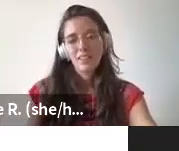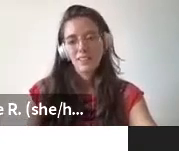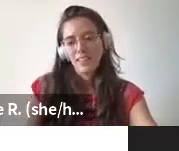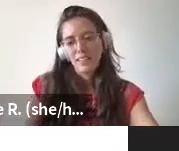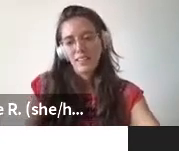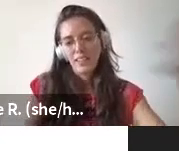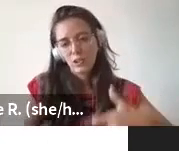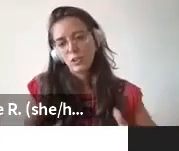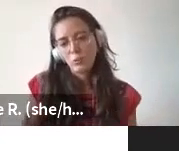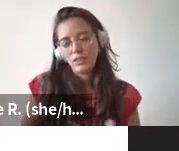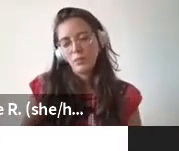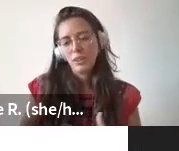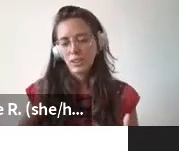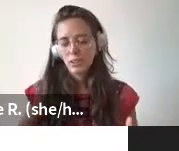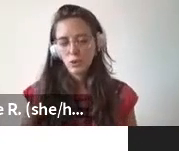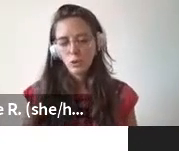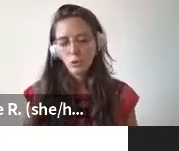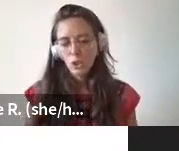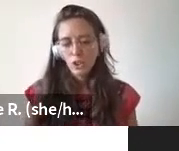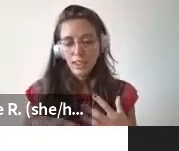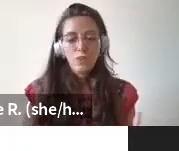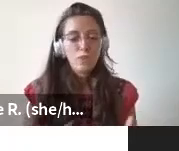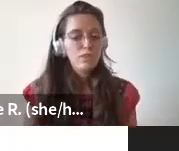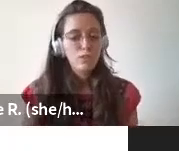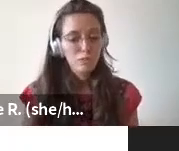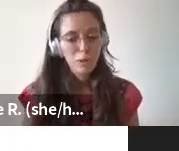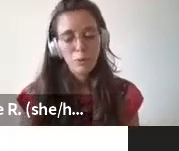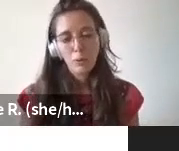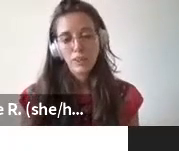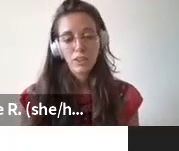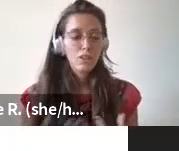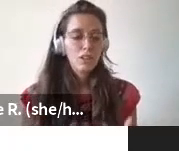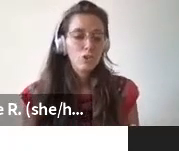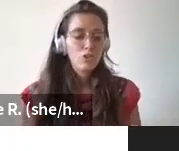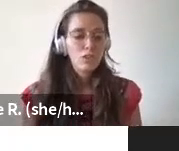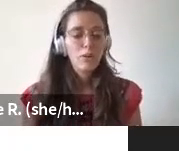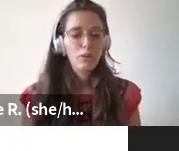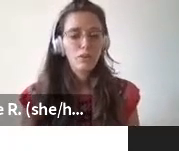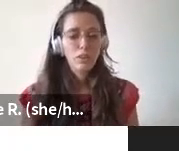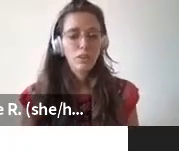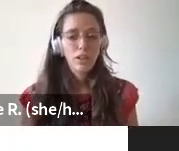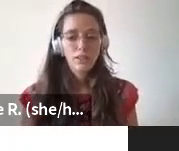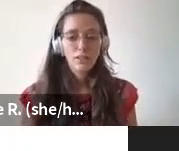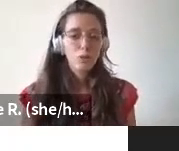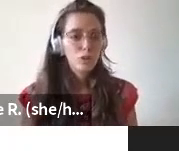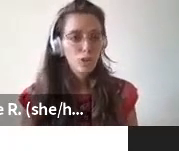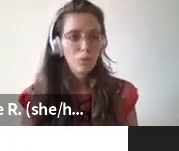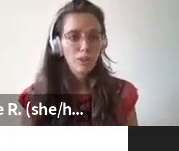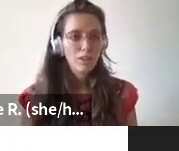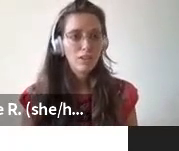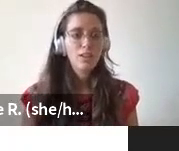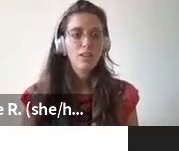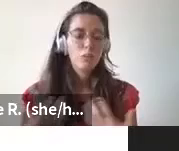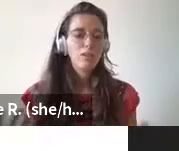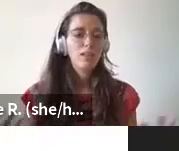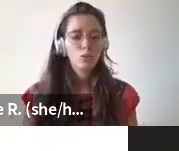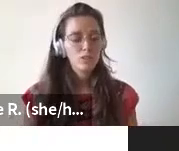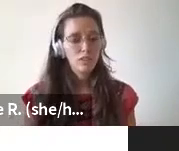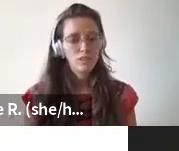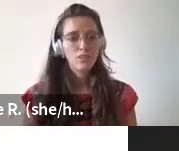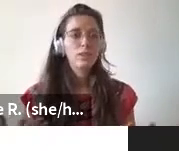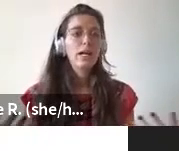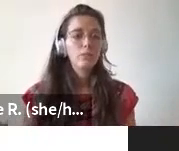different formats and they can actually be assimilated to gatherings of people that are interested about a similar topic